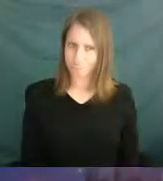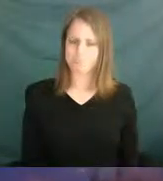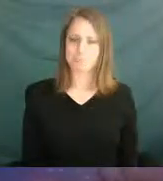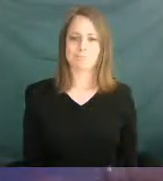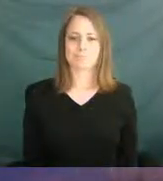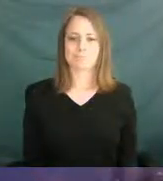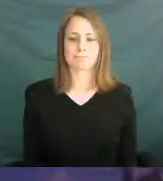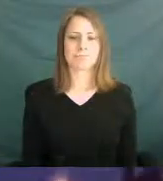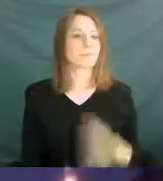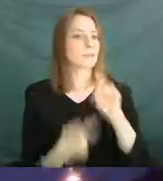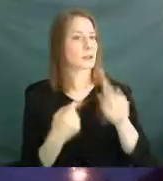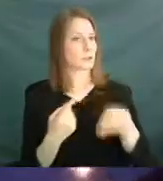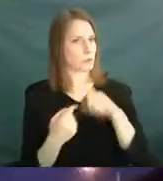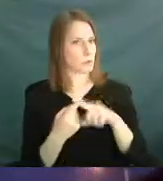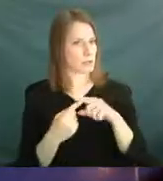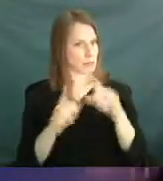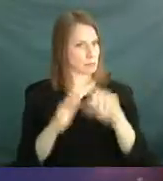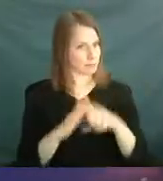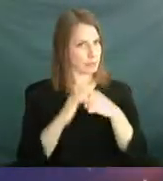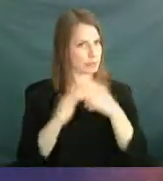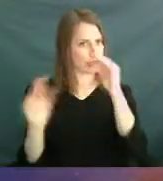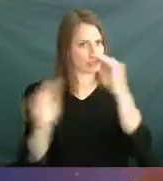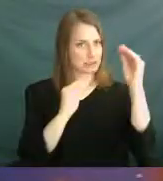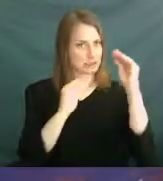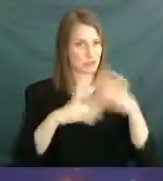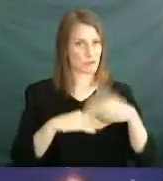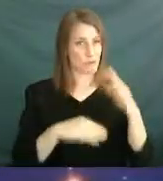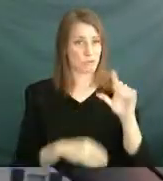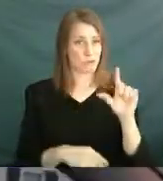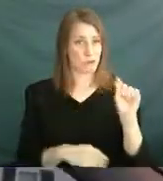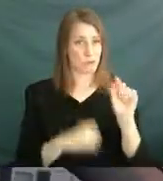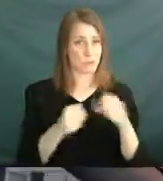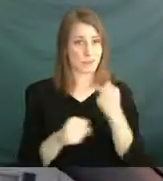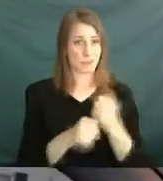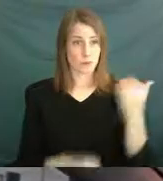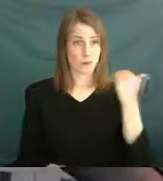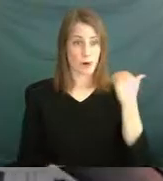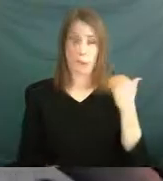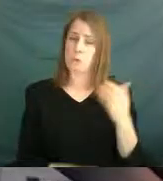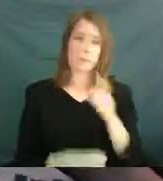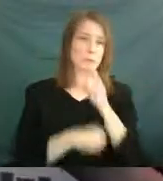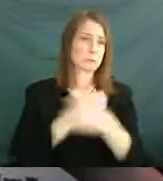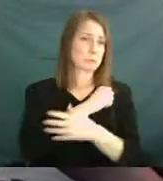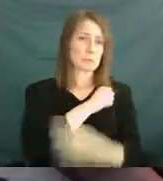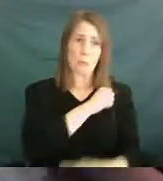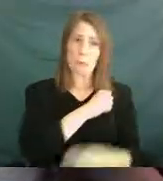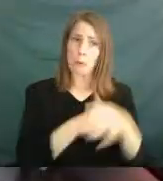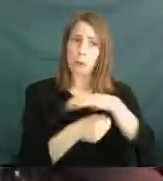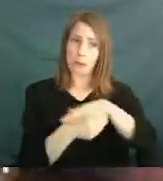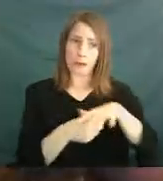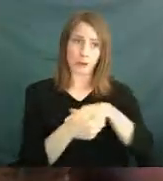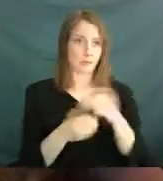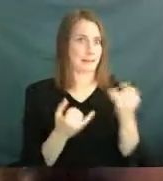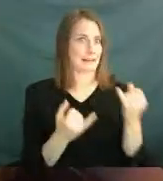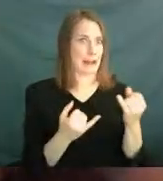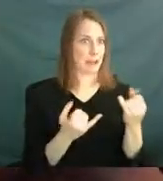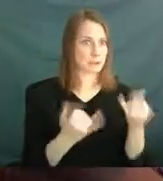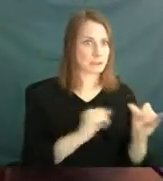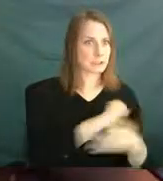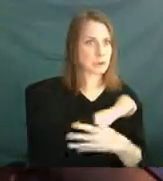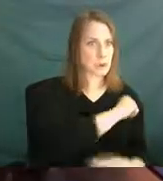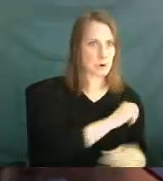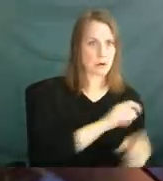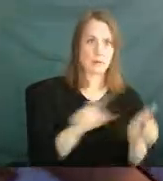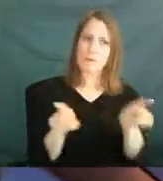When I began teaching there over 20 years ago, it was a poor neighborhood. These days, it's a poor neighborhood, and it's also a rough